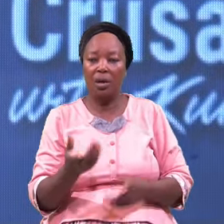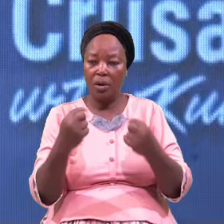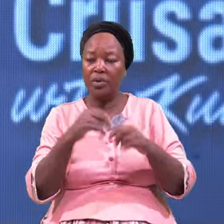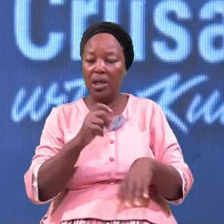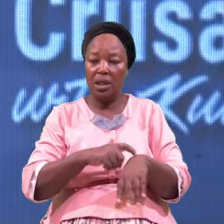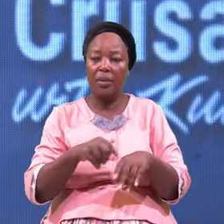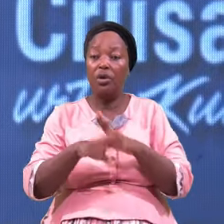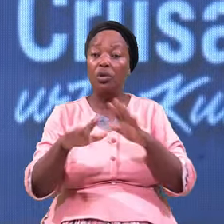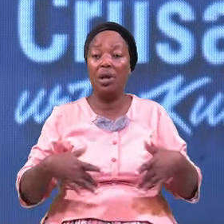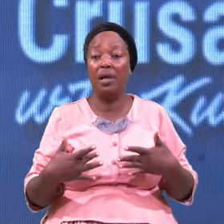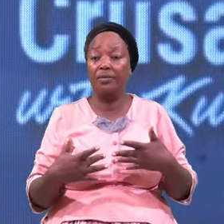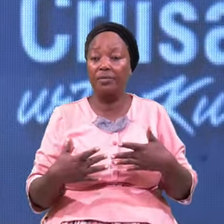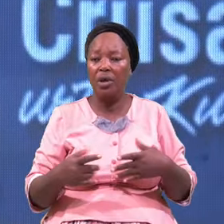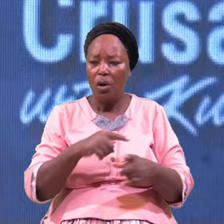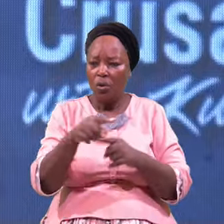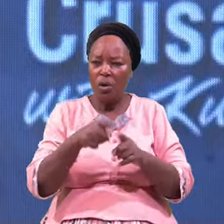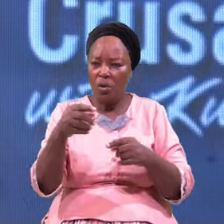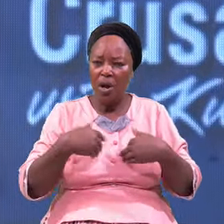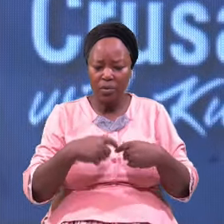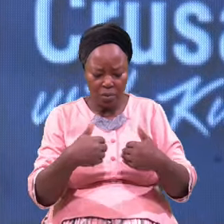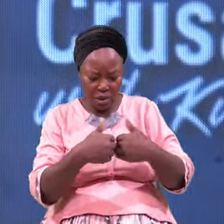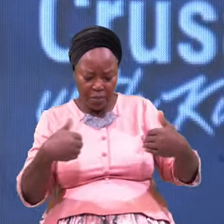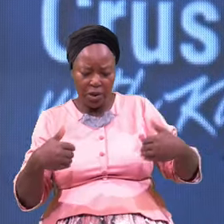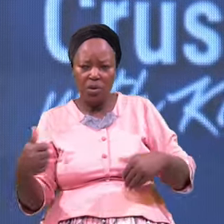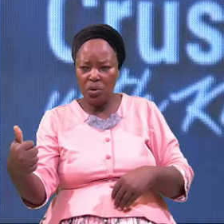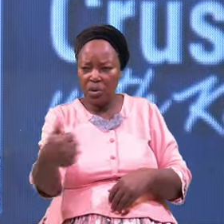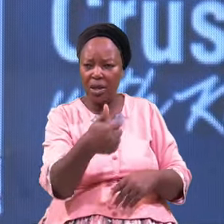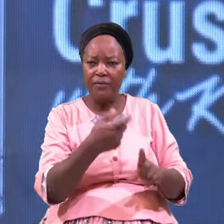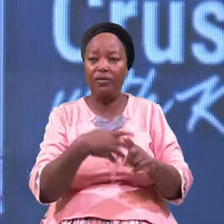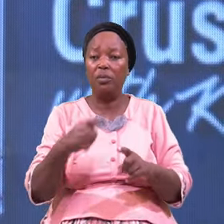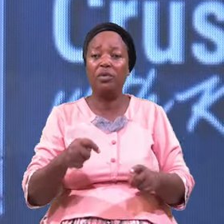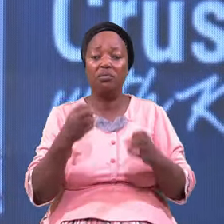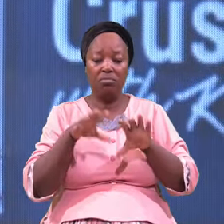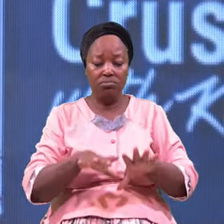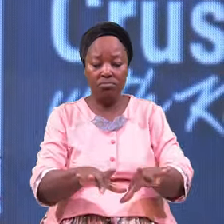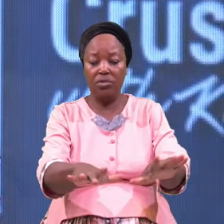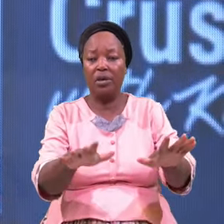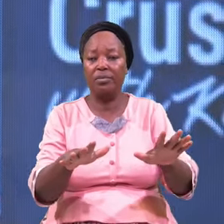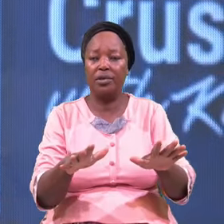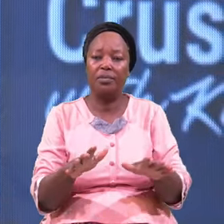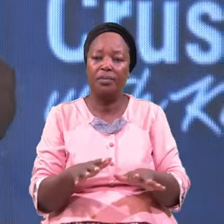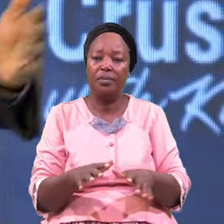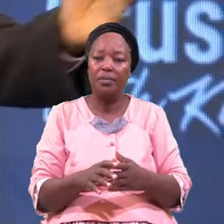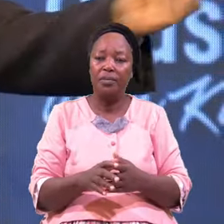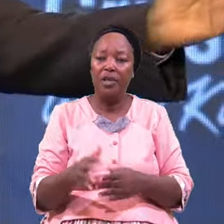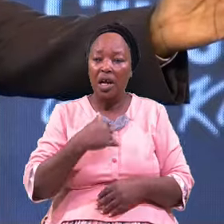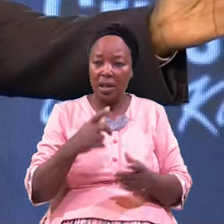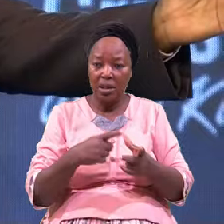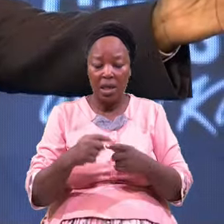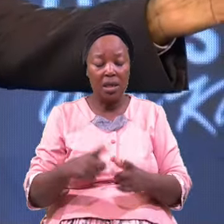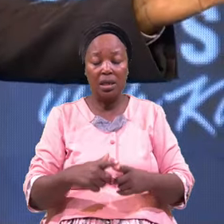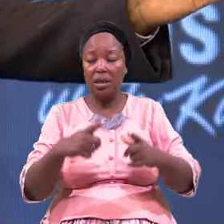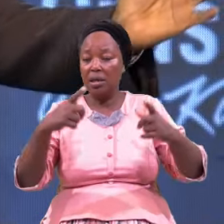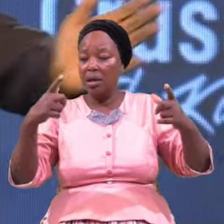When You Have To Separate Yourself From The Crowd And A Large